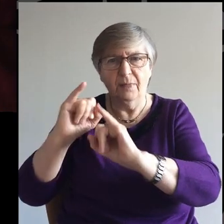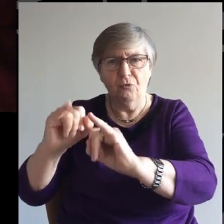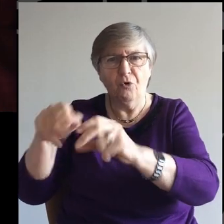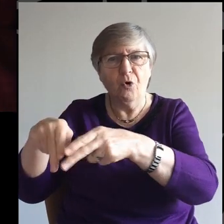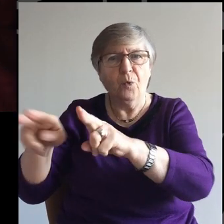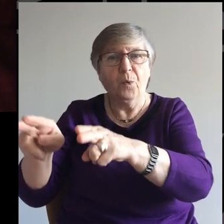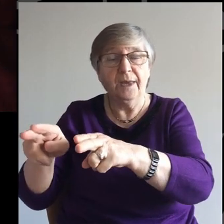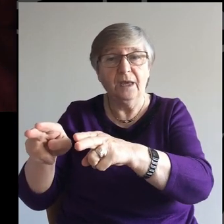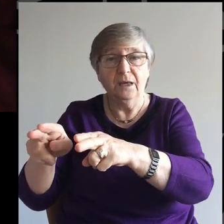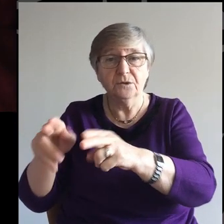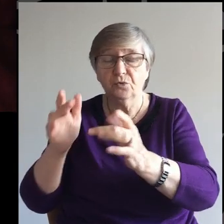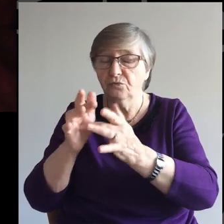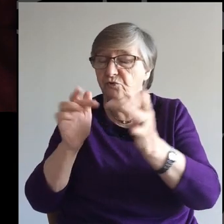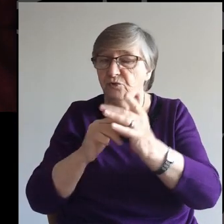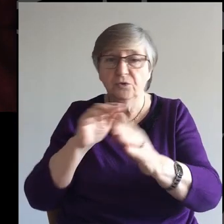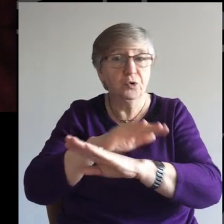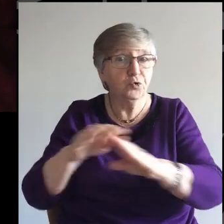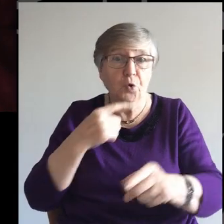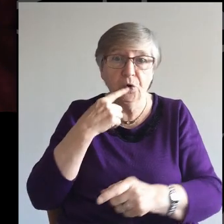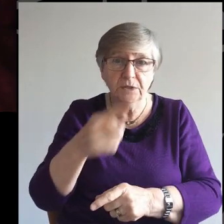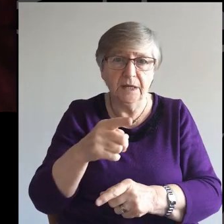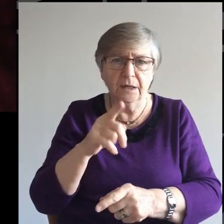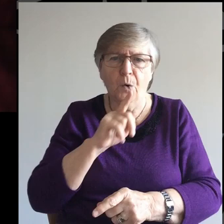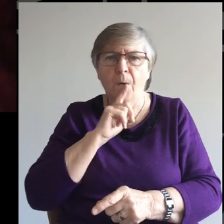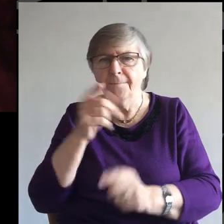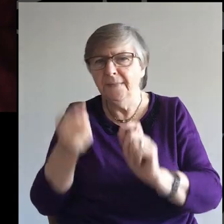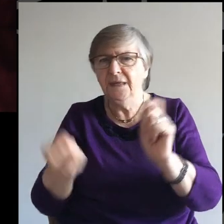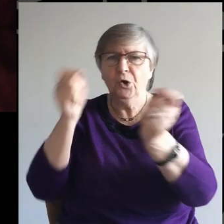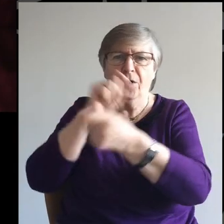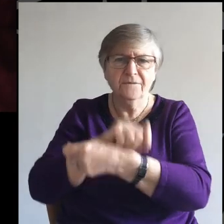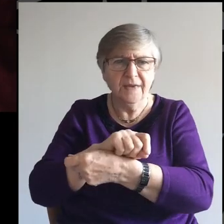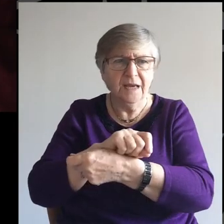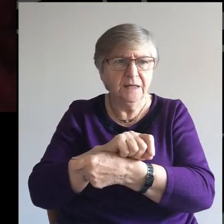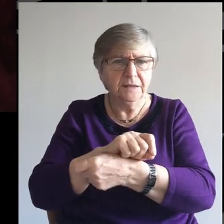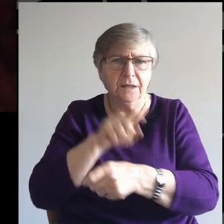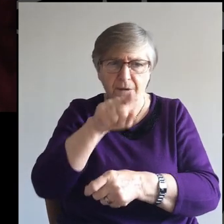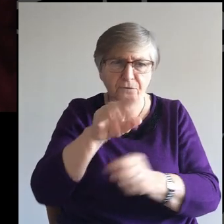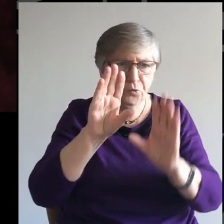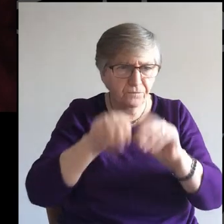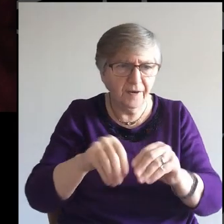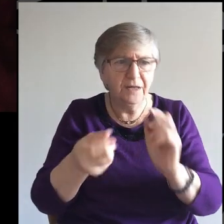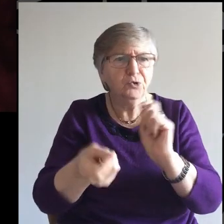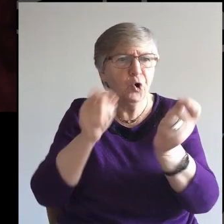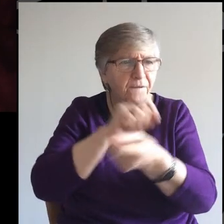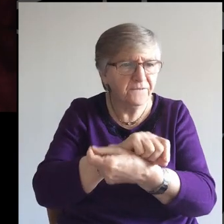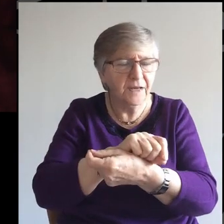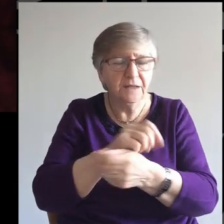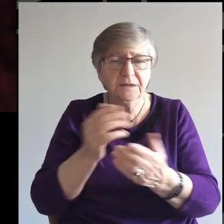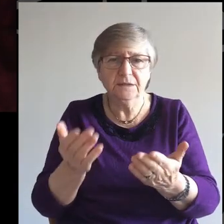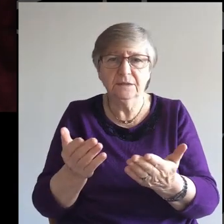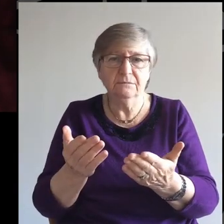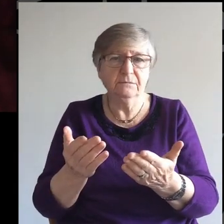So Jesus wasn't going around saying, be converted, get converted. Have you been converted?